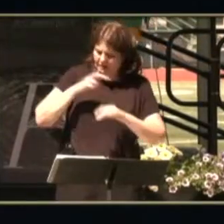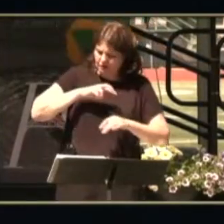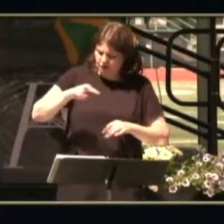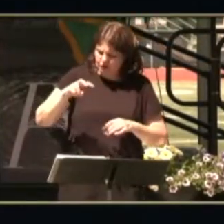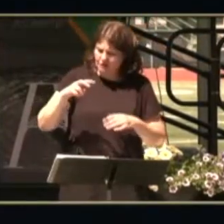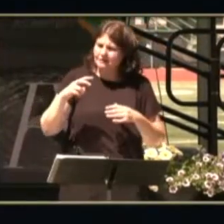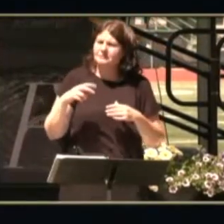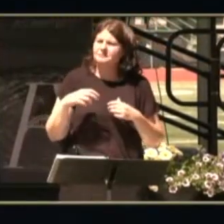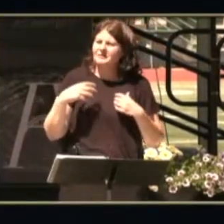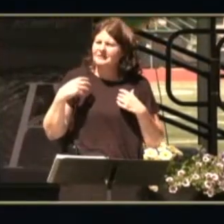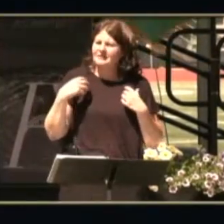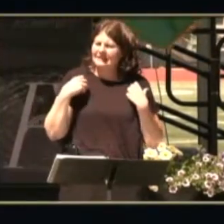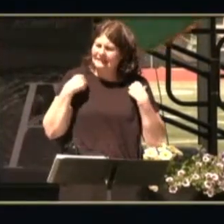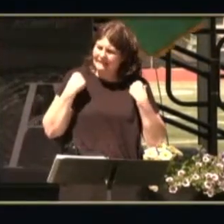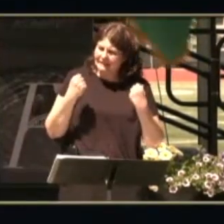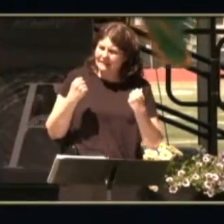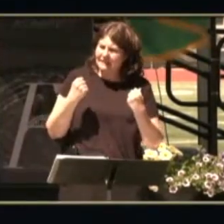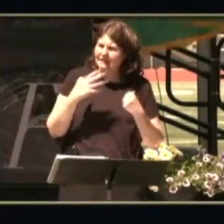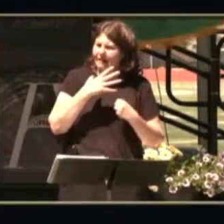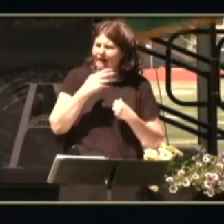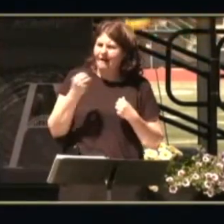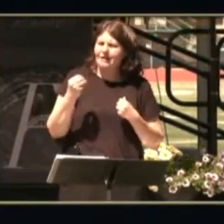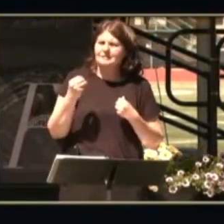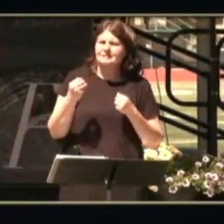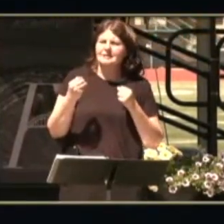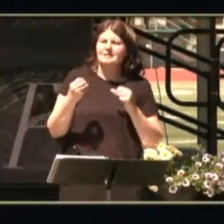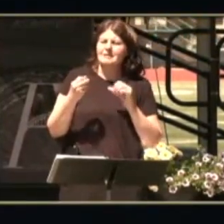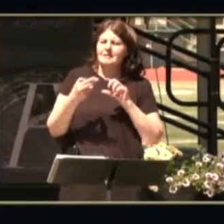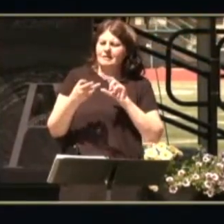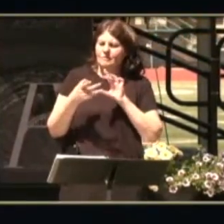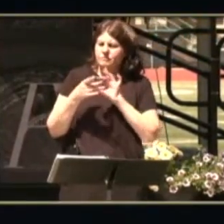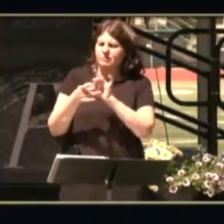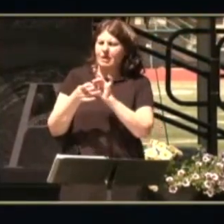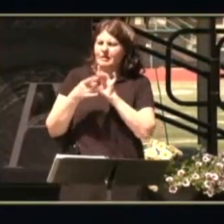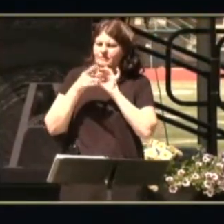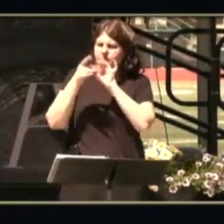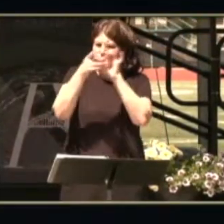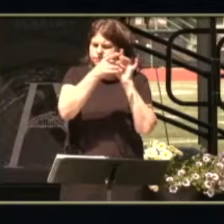next thing and unity